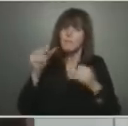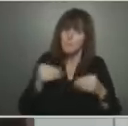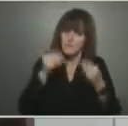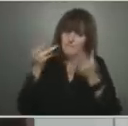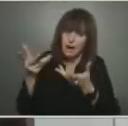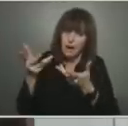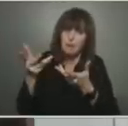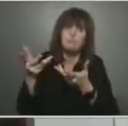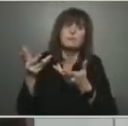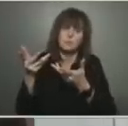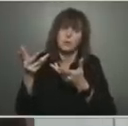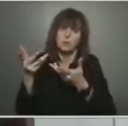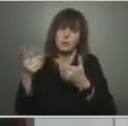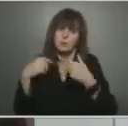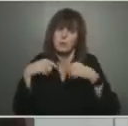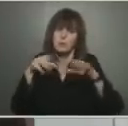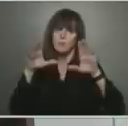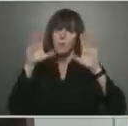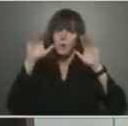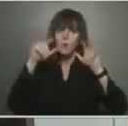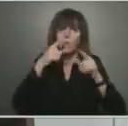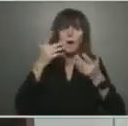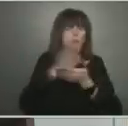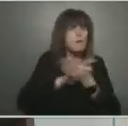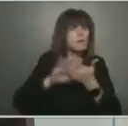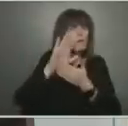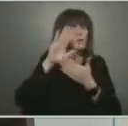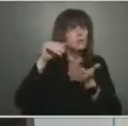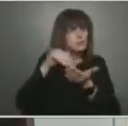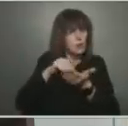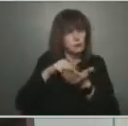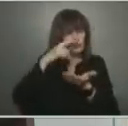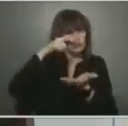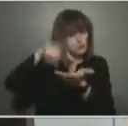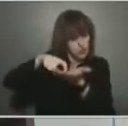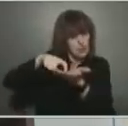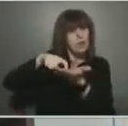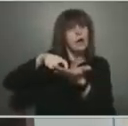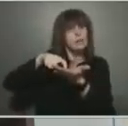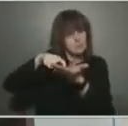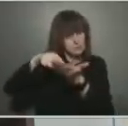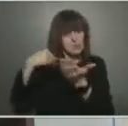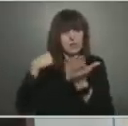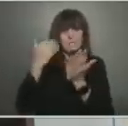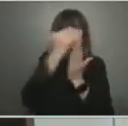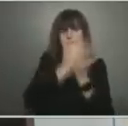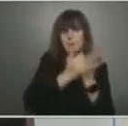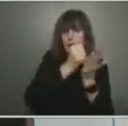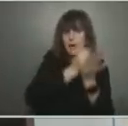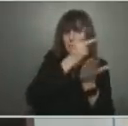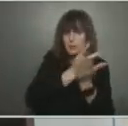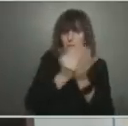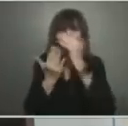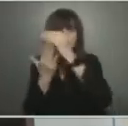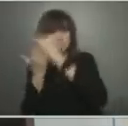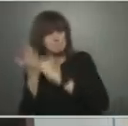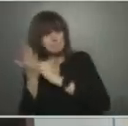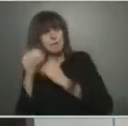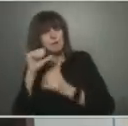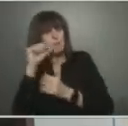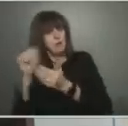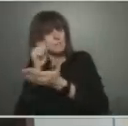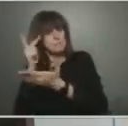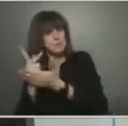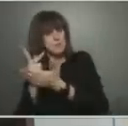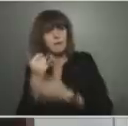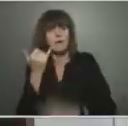College of Physicians and Surgeons would recognize if a science body says they should not be used, that that physician's practice